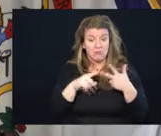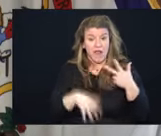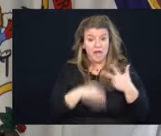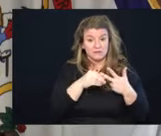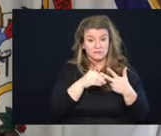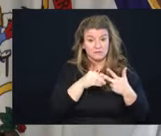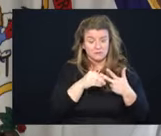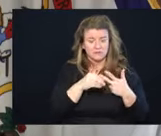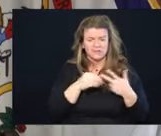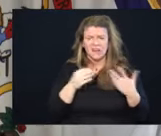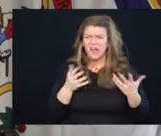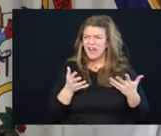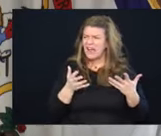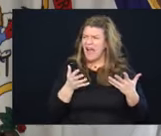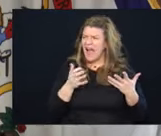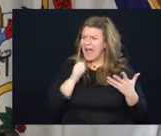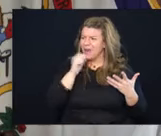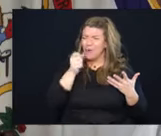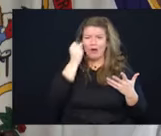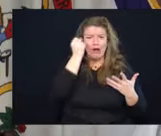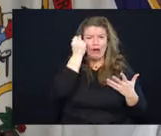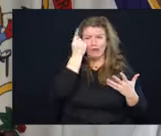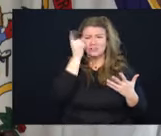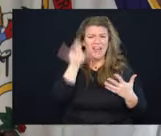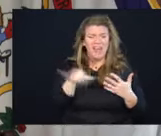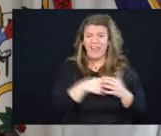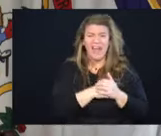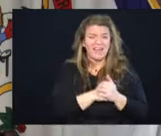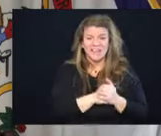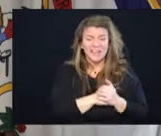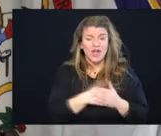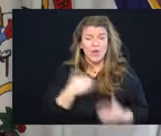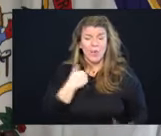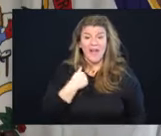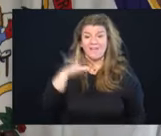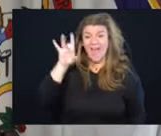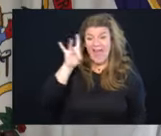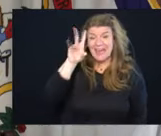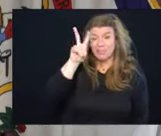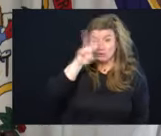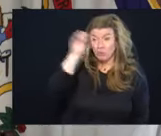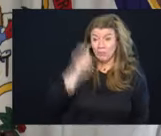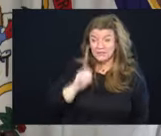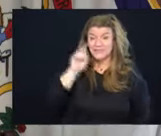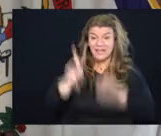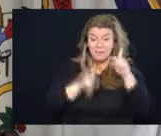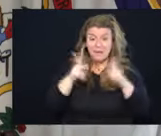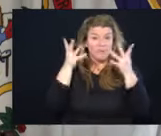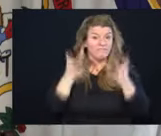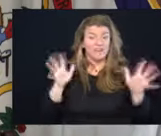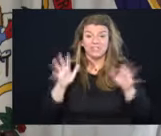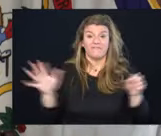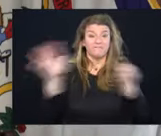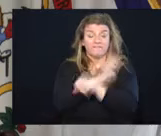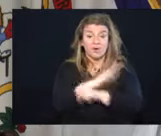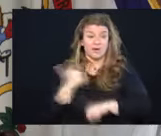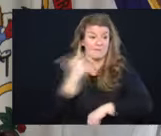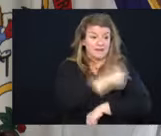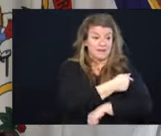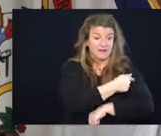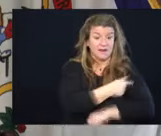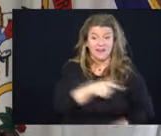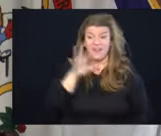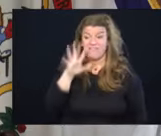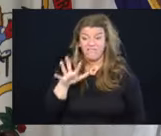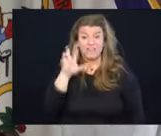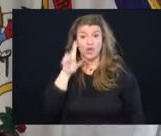me how that makes sense. We have 82% of them that were completely vaccinated and 51%